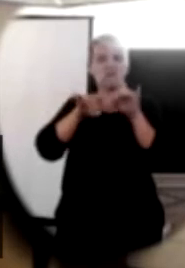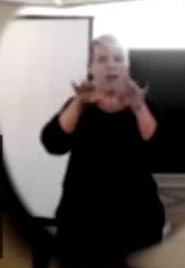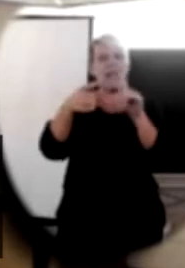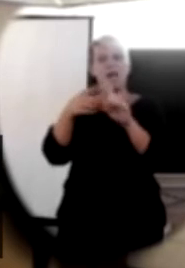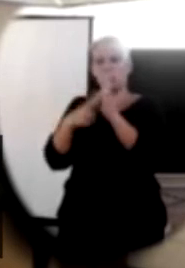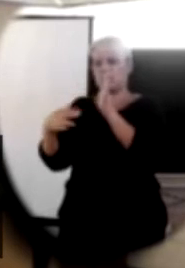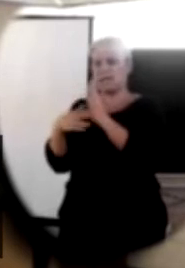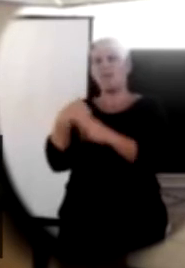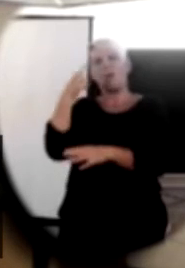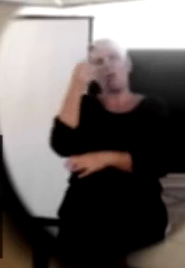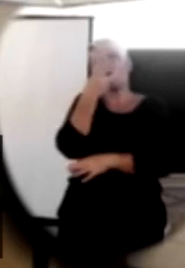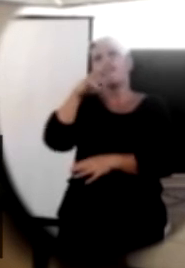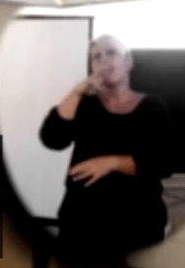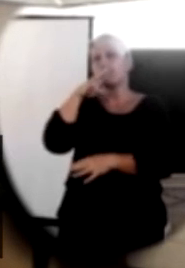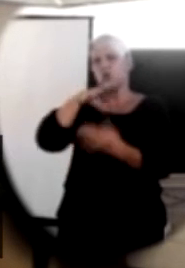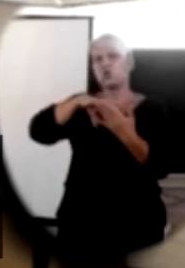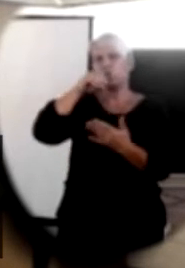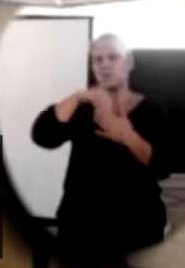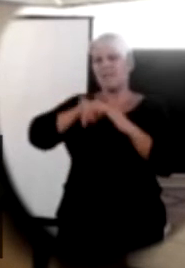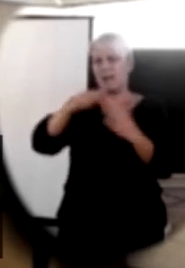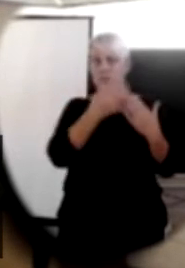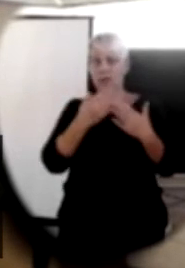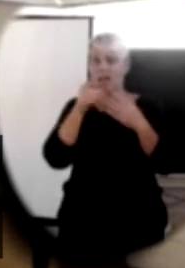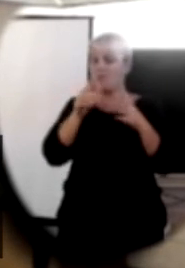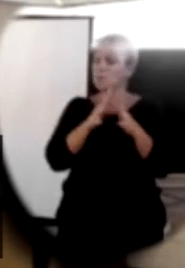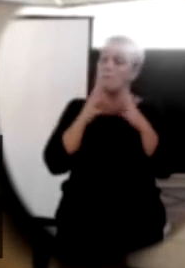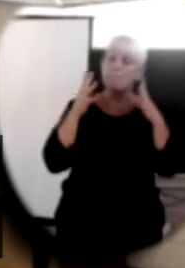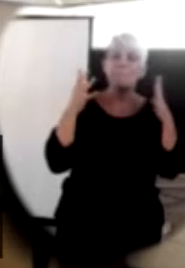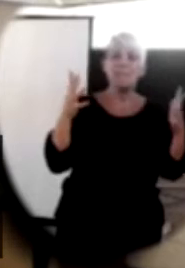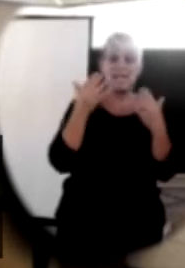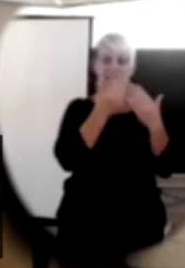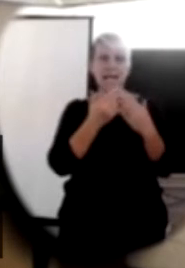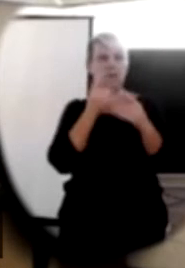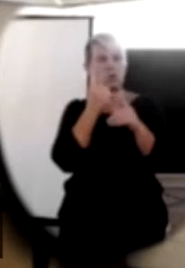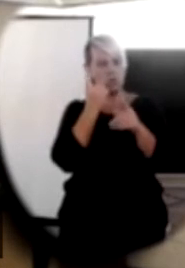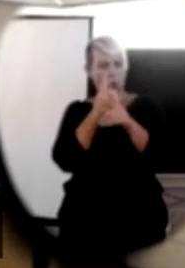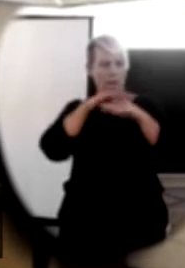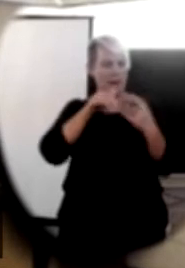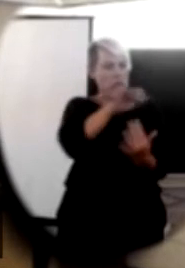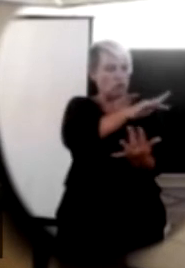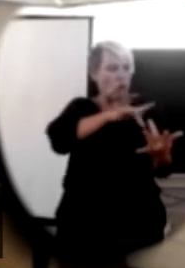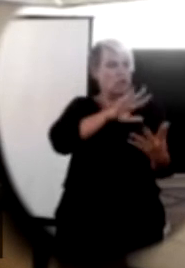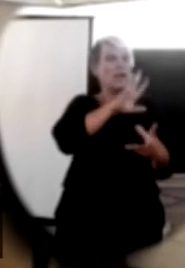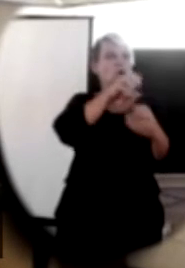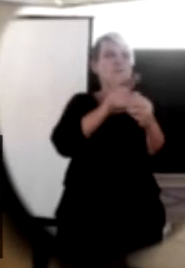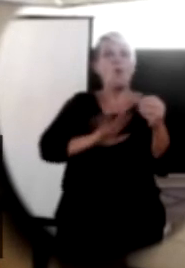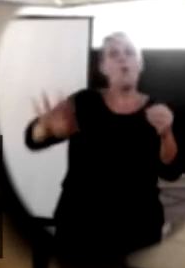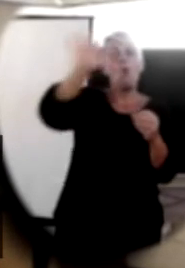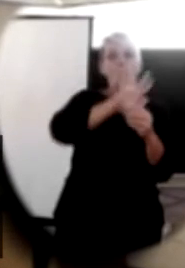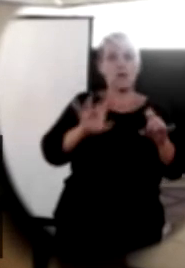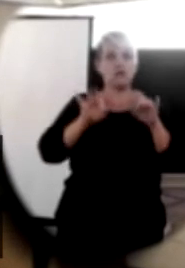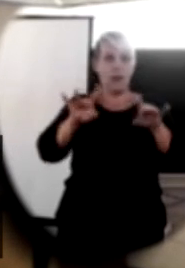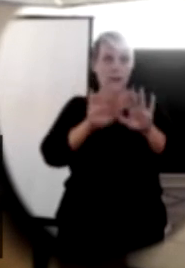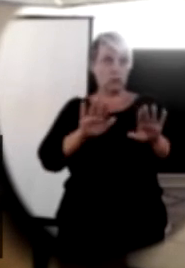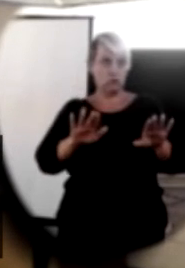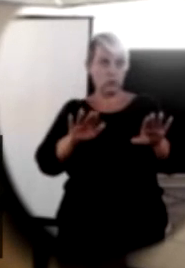300 children in that study. There was a big Australian study looking at social inclusion for all Australian children. And we were